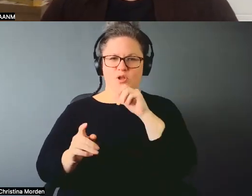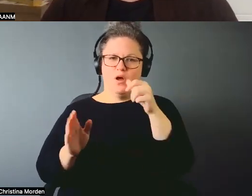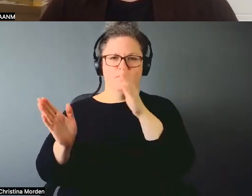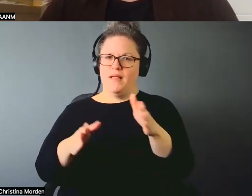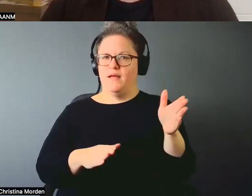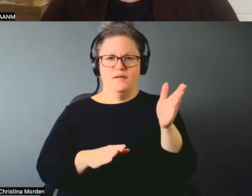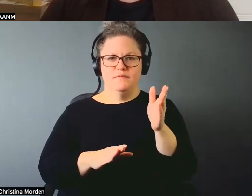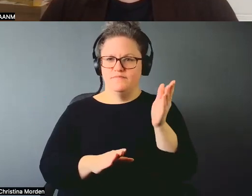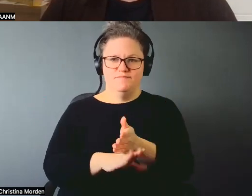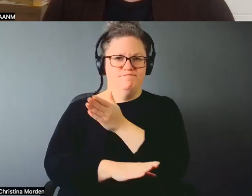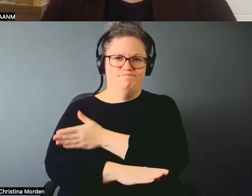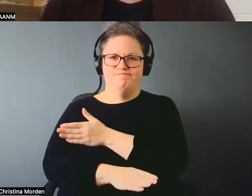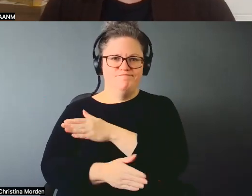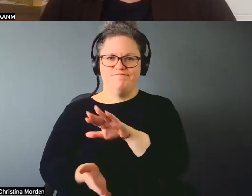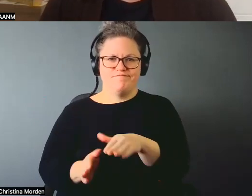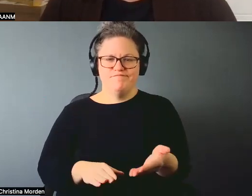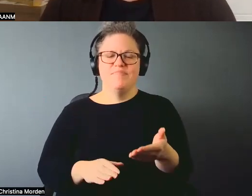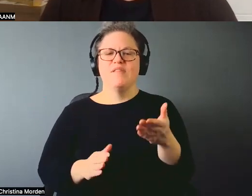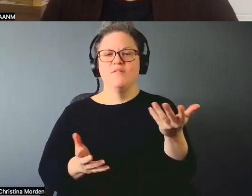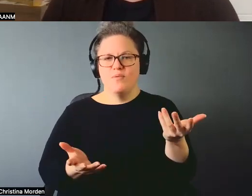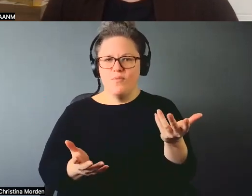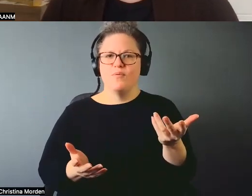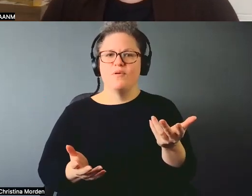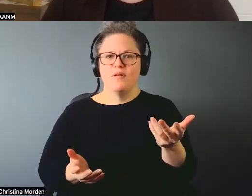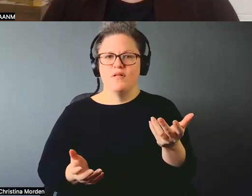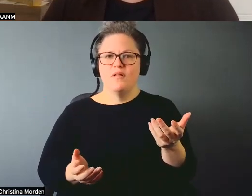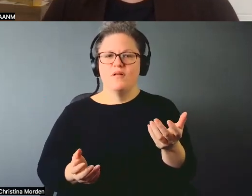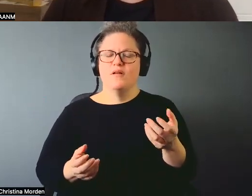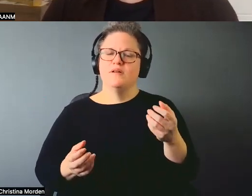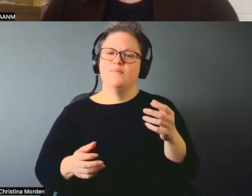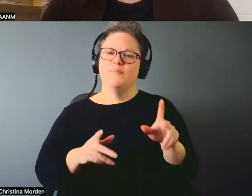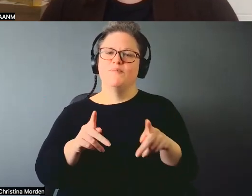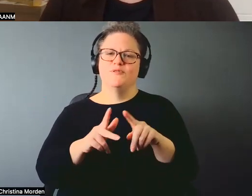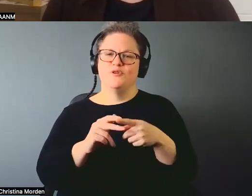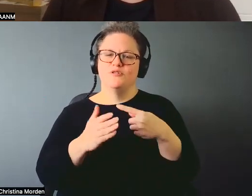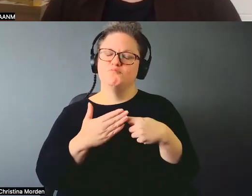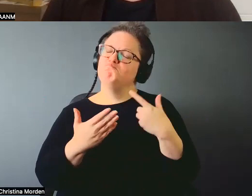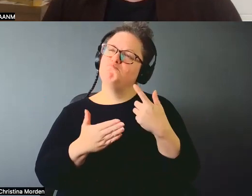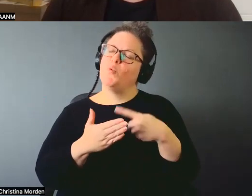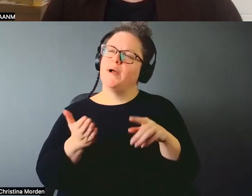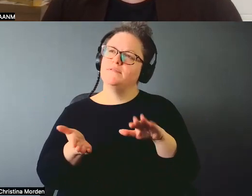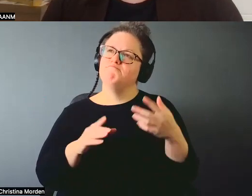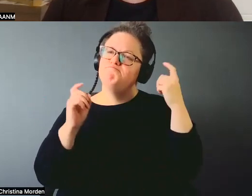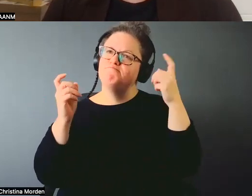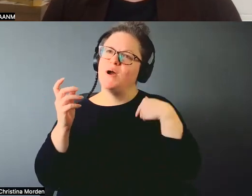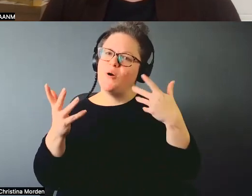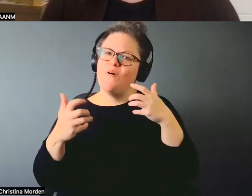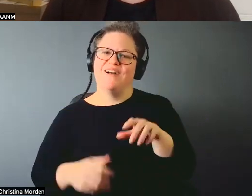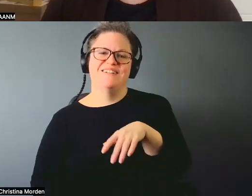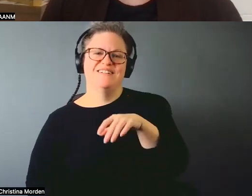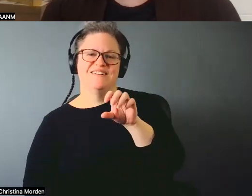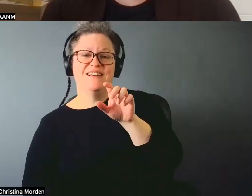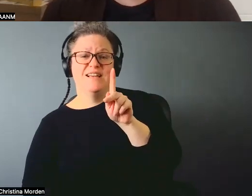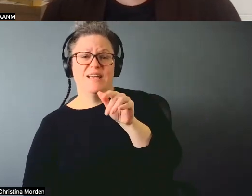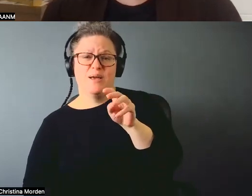Right. And so a lot of people were speculating about what kind of ritual they would want to do. Wonderful. How wonderful is that?